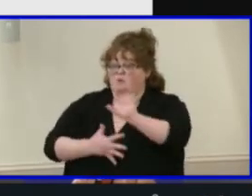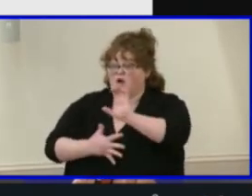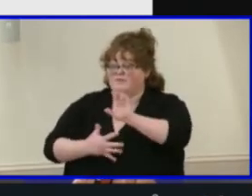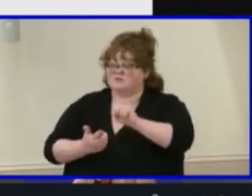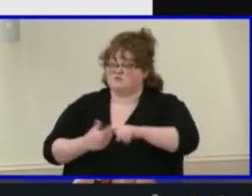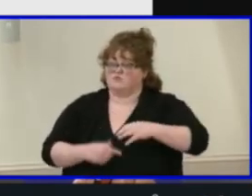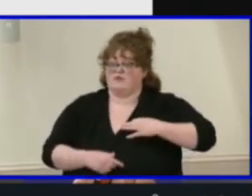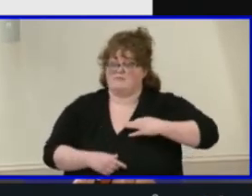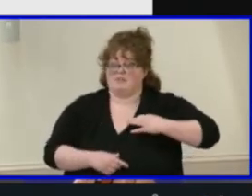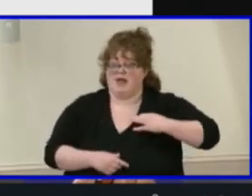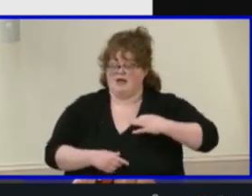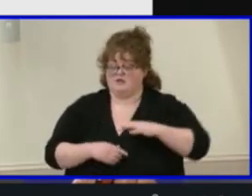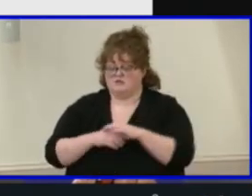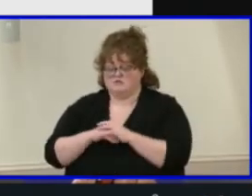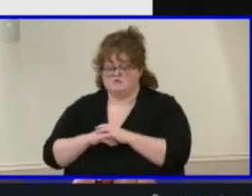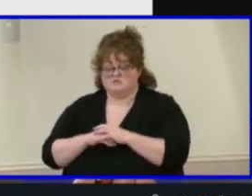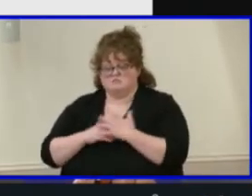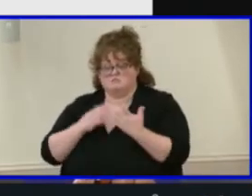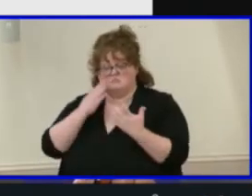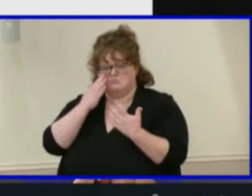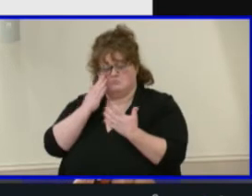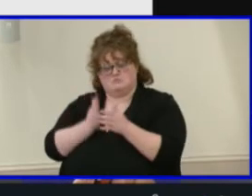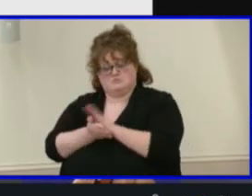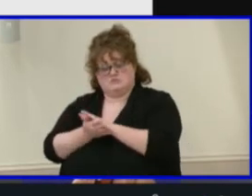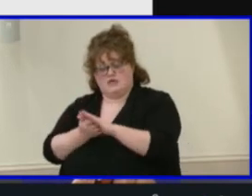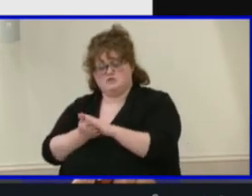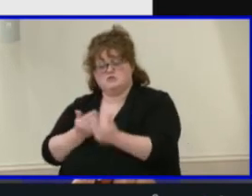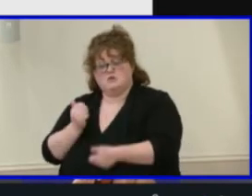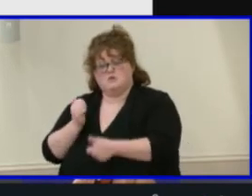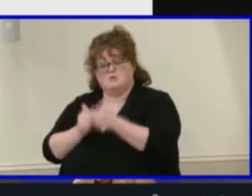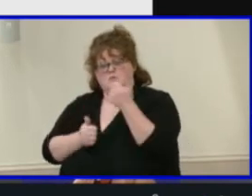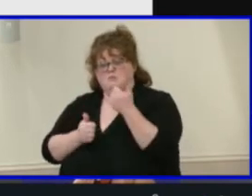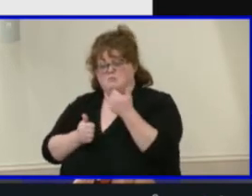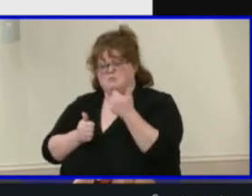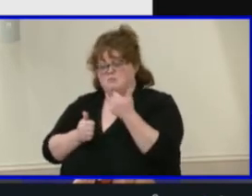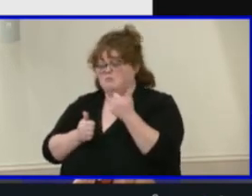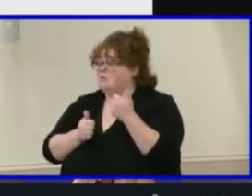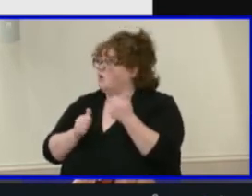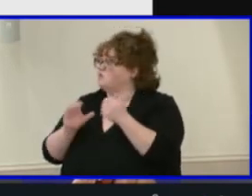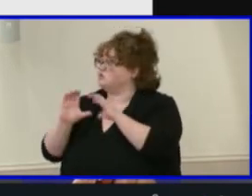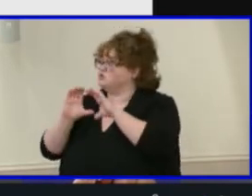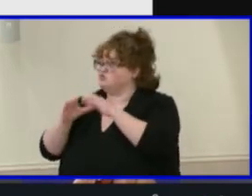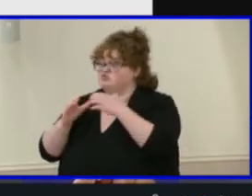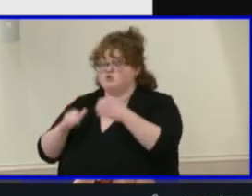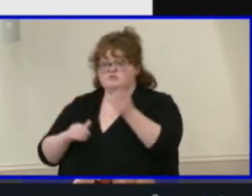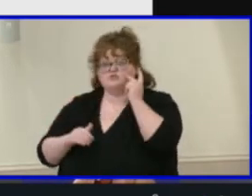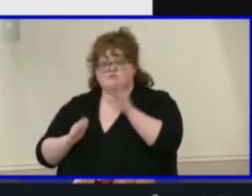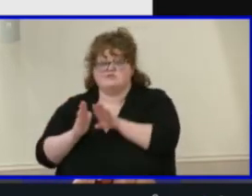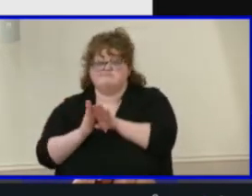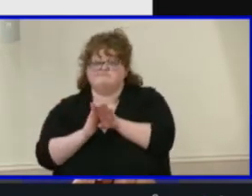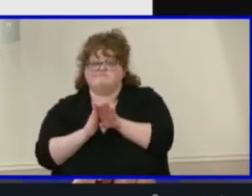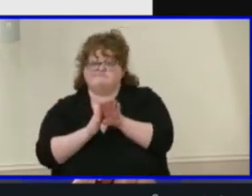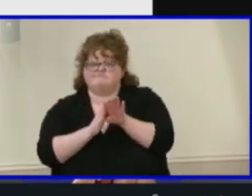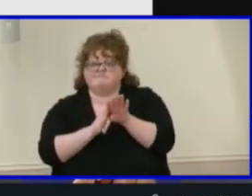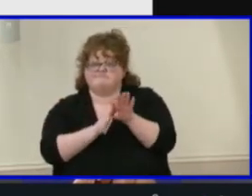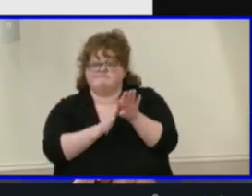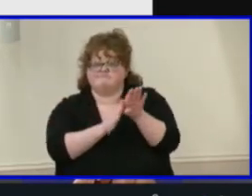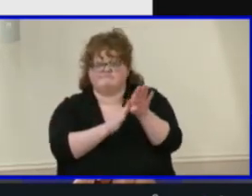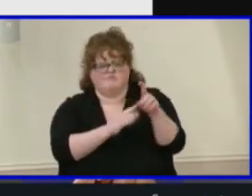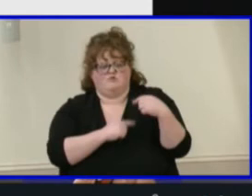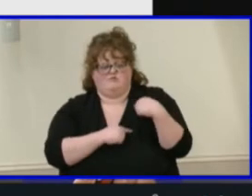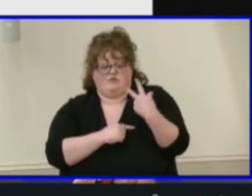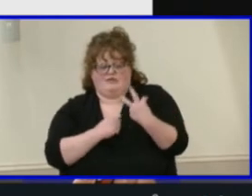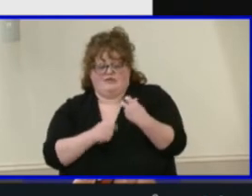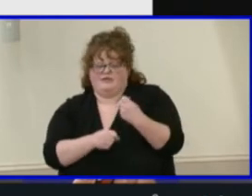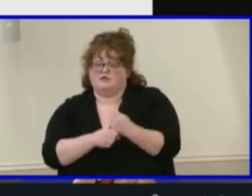On the positive side, most demographic subgroups have trended upward over the past three years as the number of students eligible to